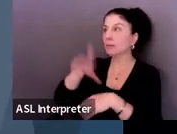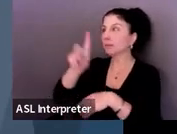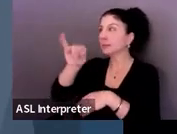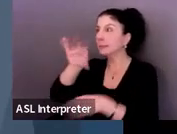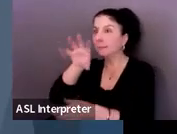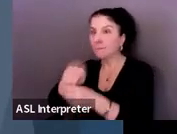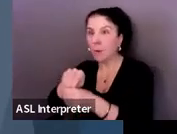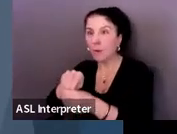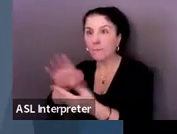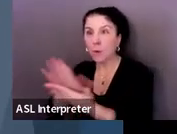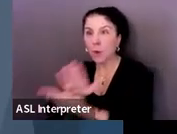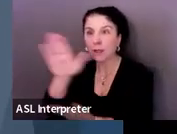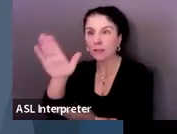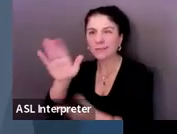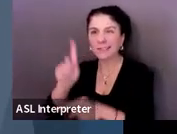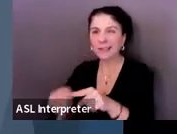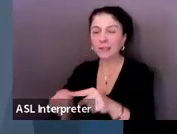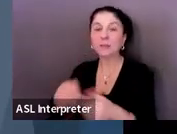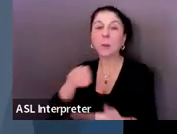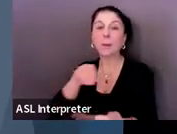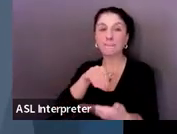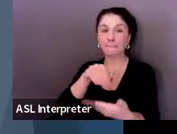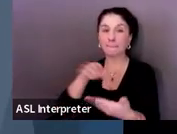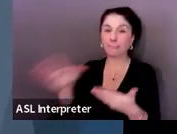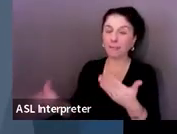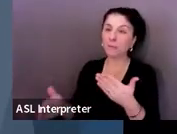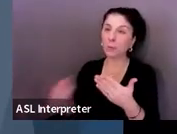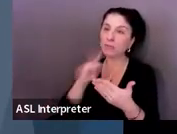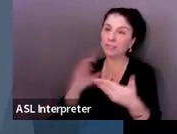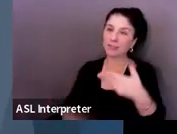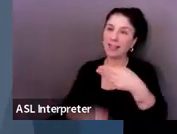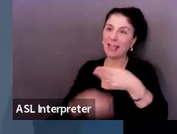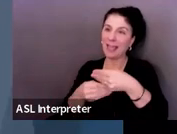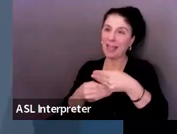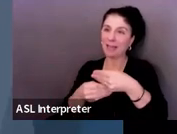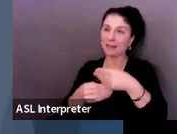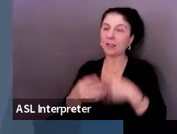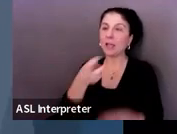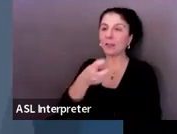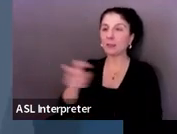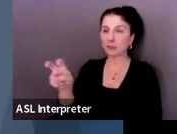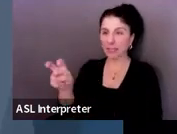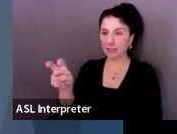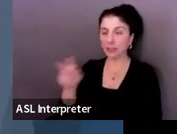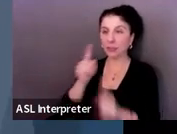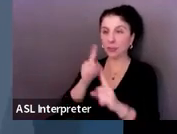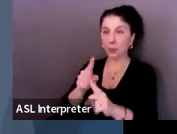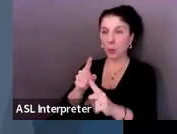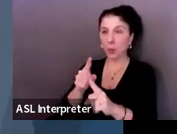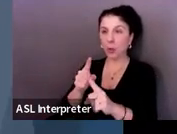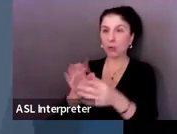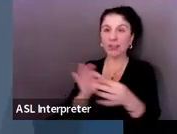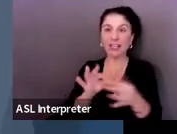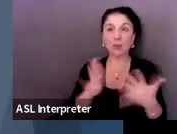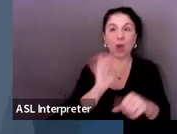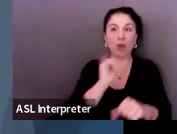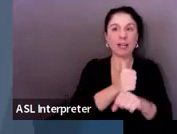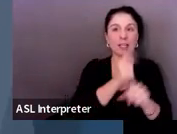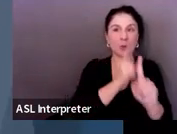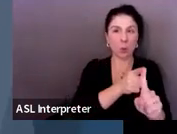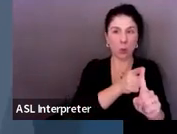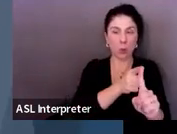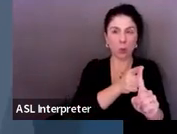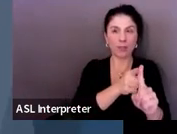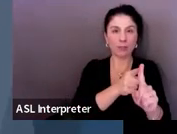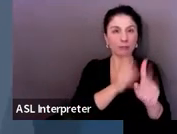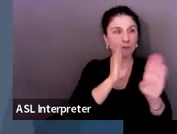So it's best practice to just attach the transition goal to an existing goal that you already have and be working on.